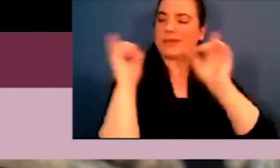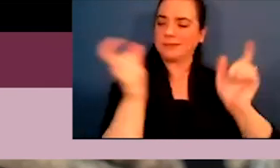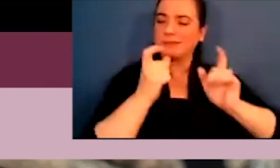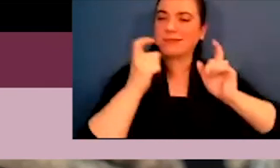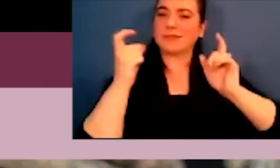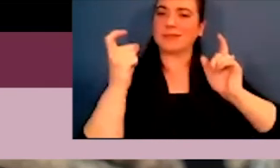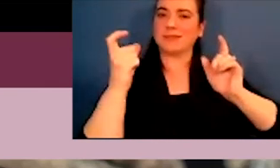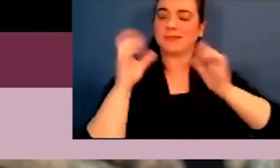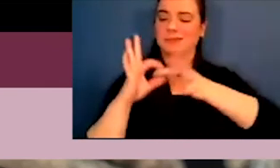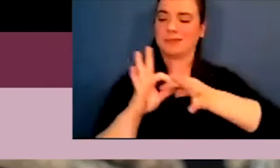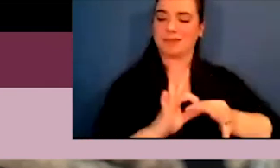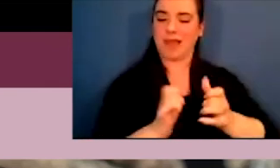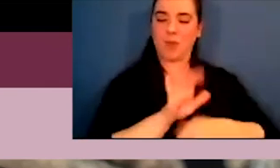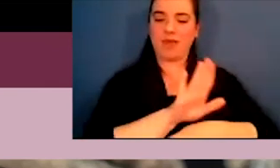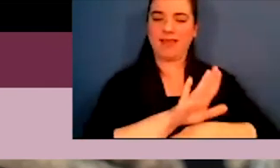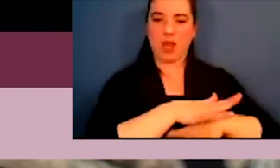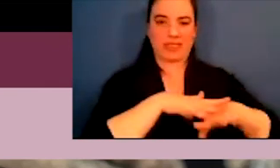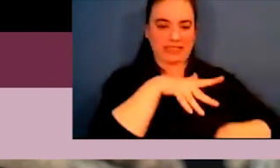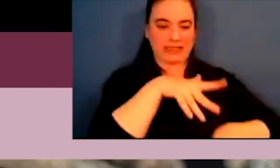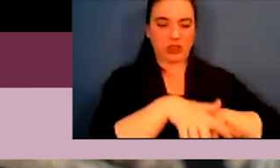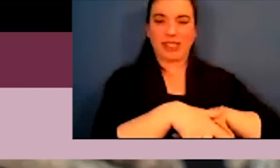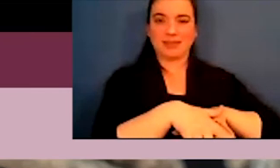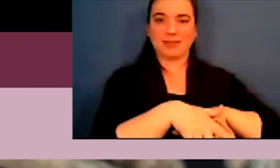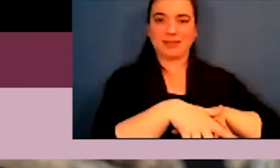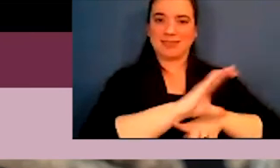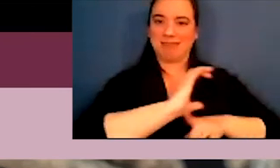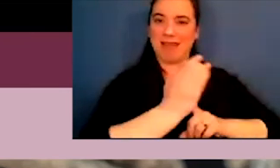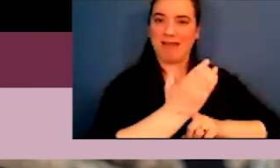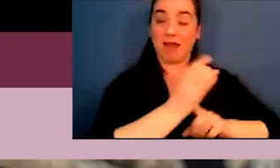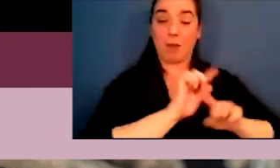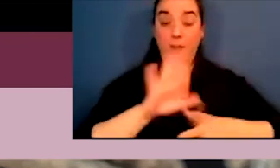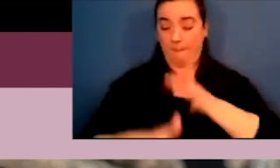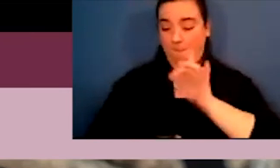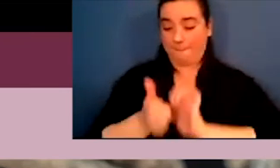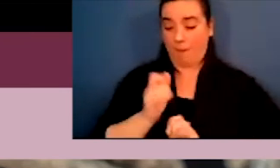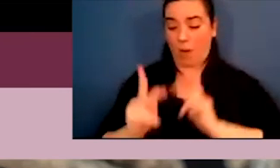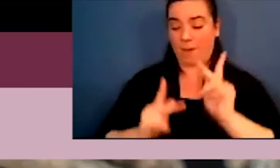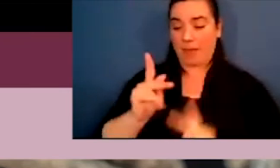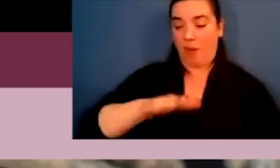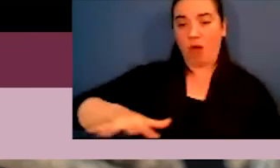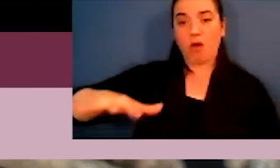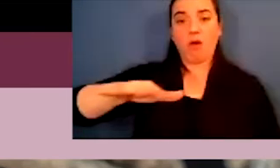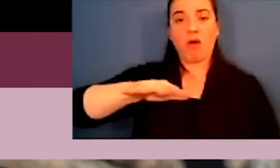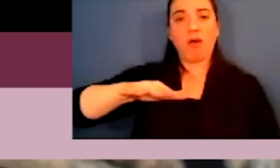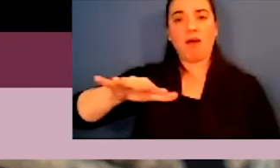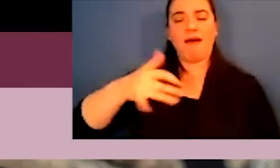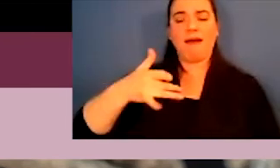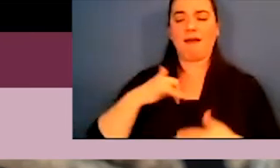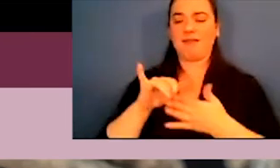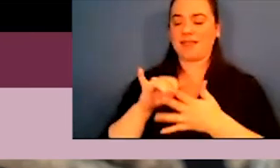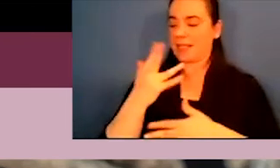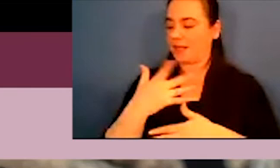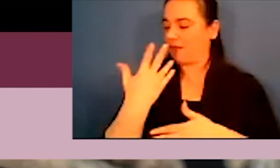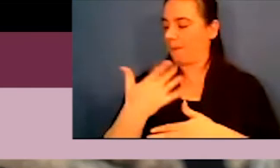have a lot of cultural representation and celebration of indigenous heritage. However, however, the